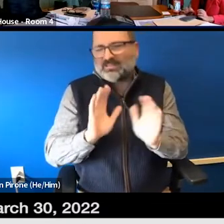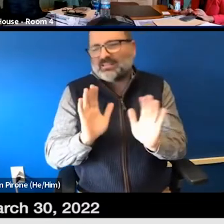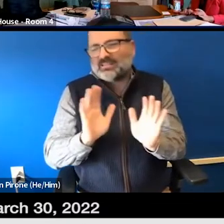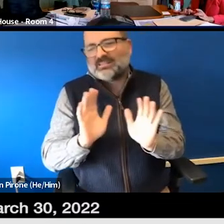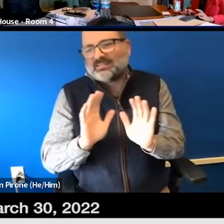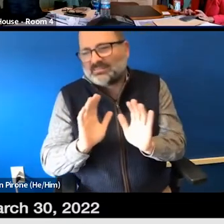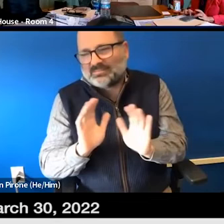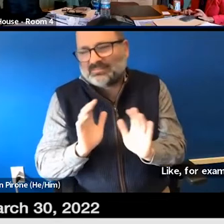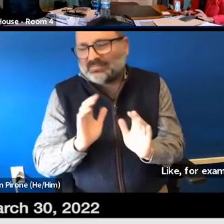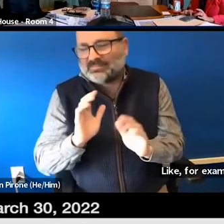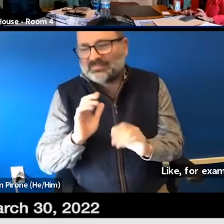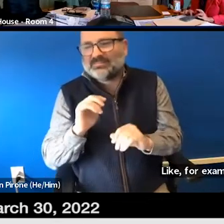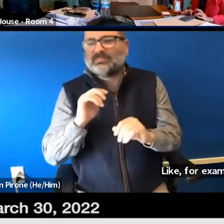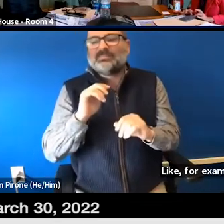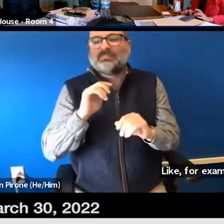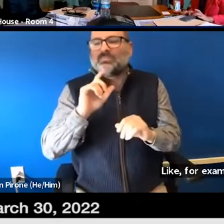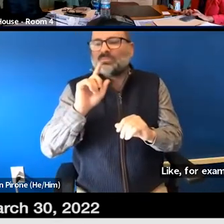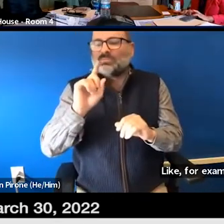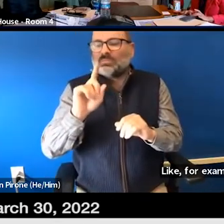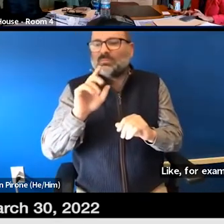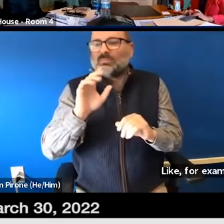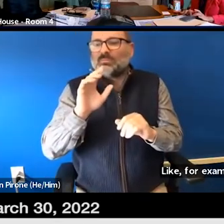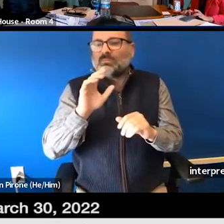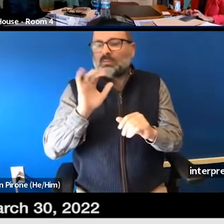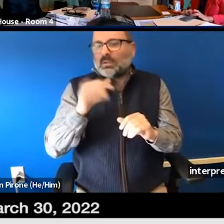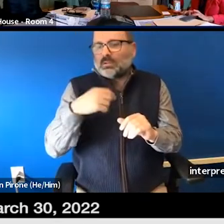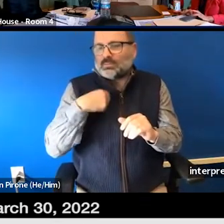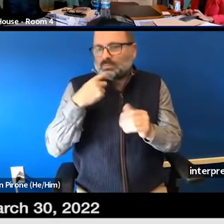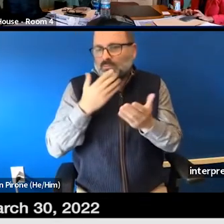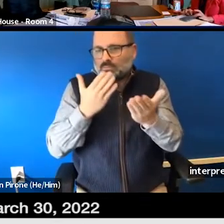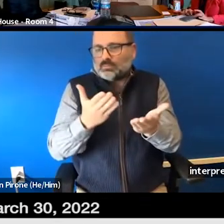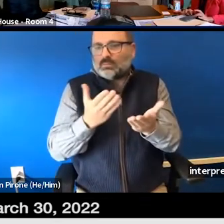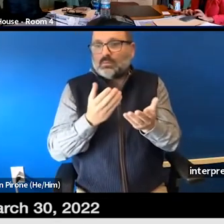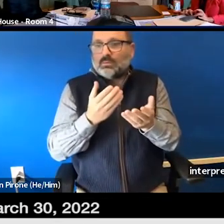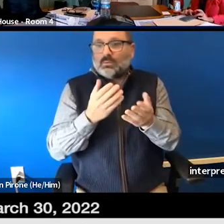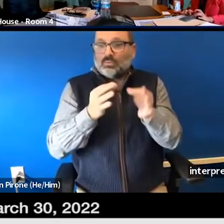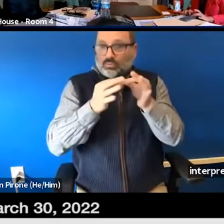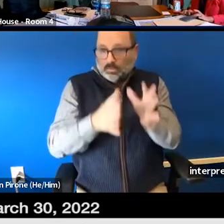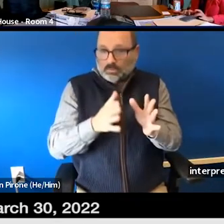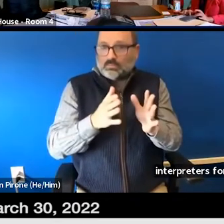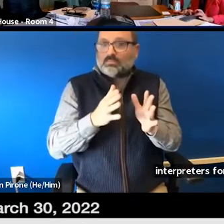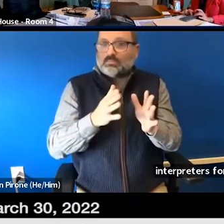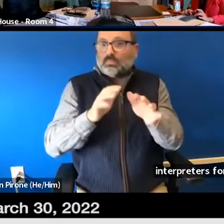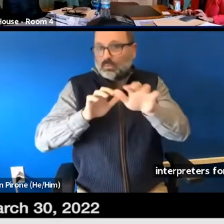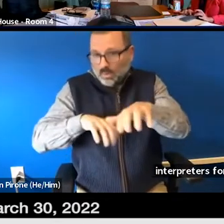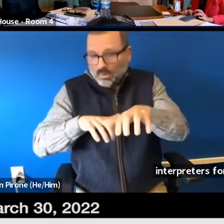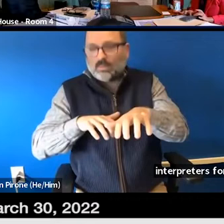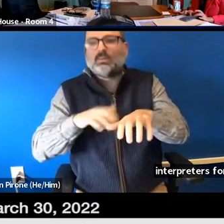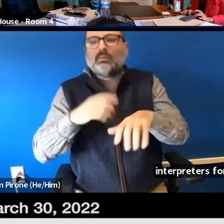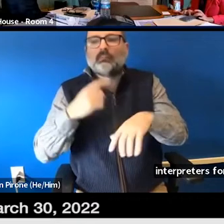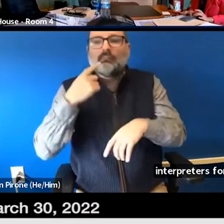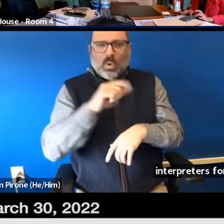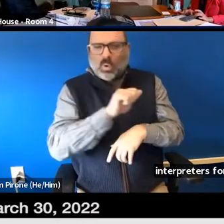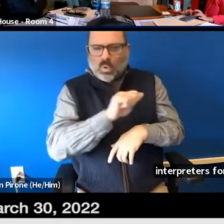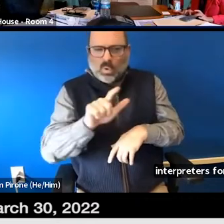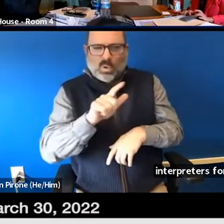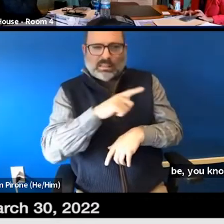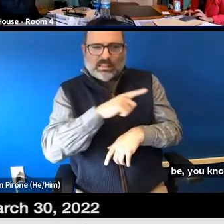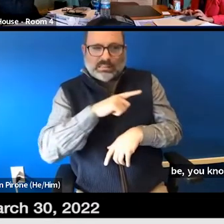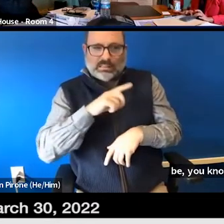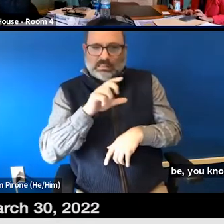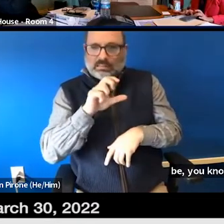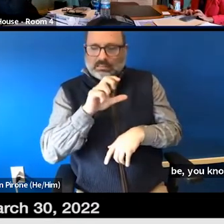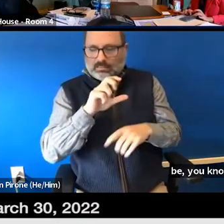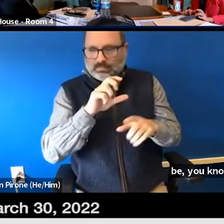interpreters for every single legislative session would be, you know, definitely not the best approach. Providing